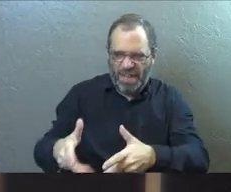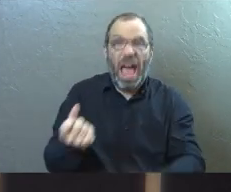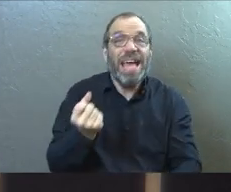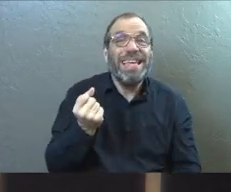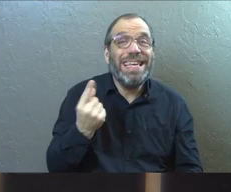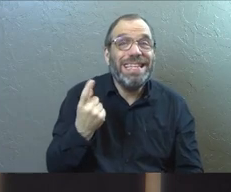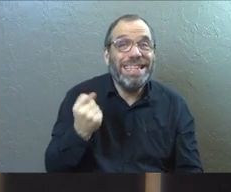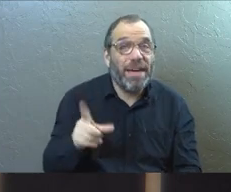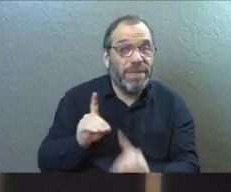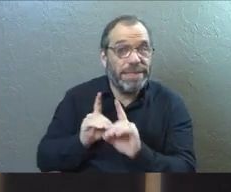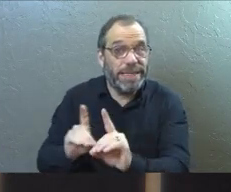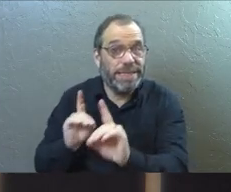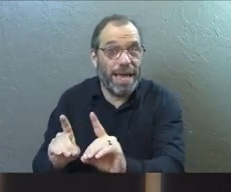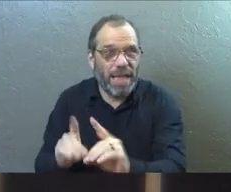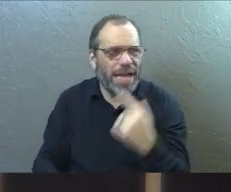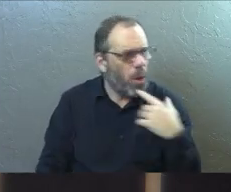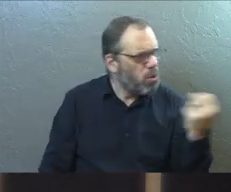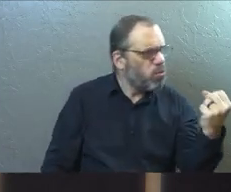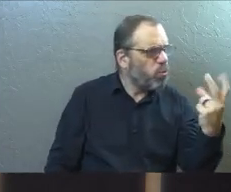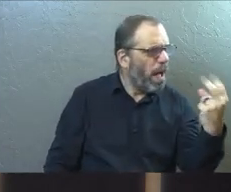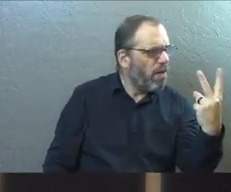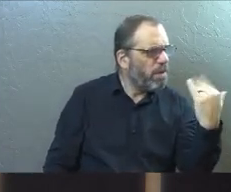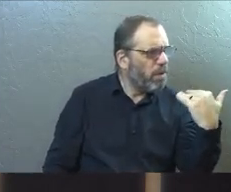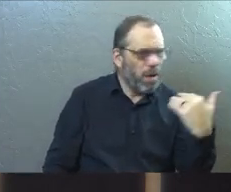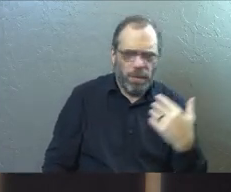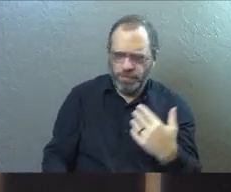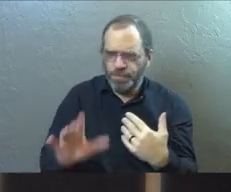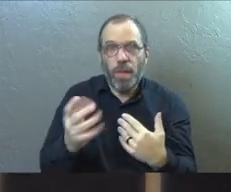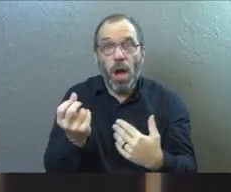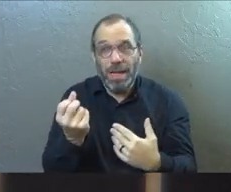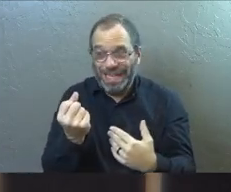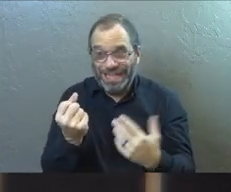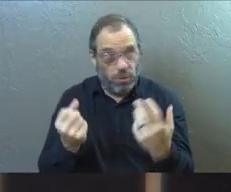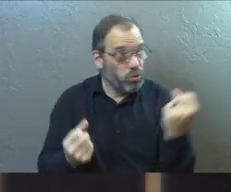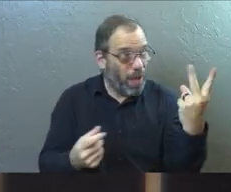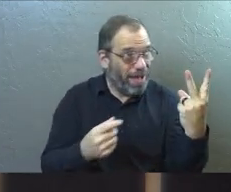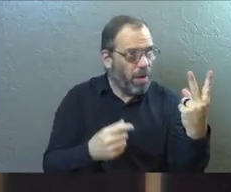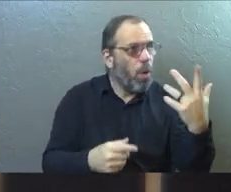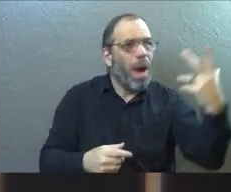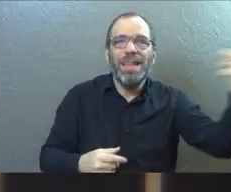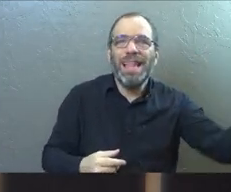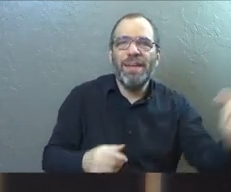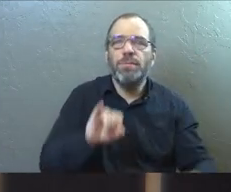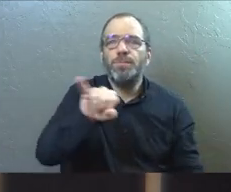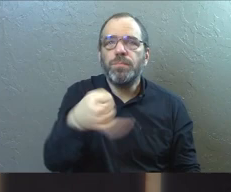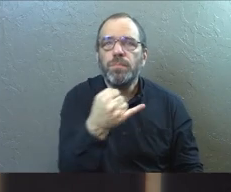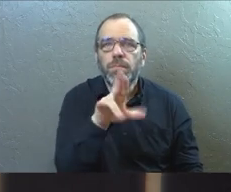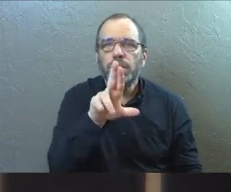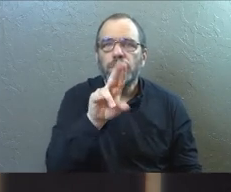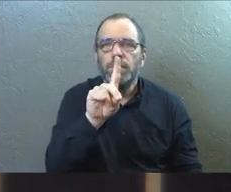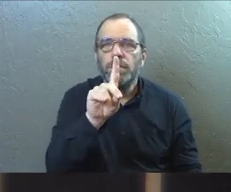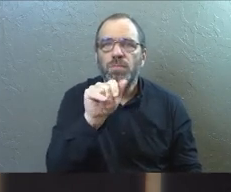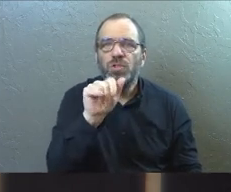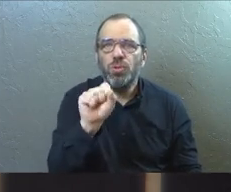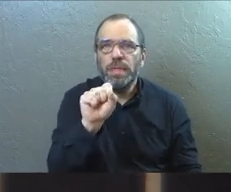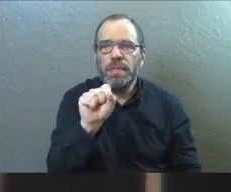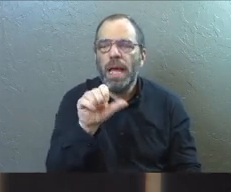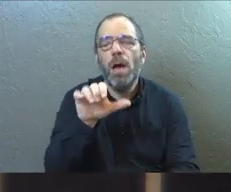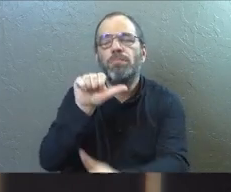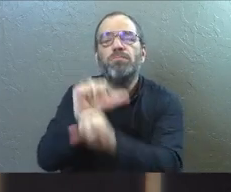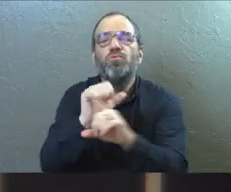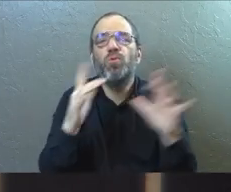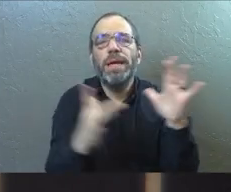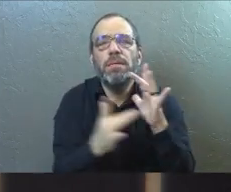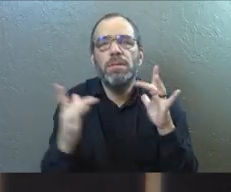11 disciples. And I know I said 12 before, but one of them left, if you remember. Judas had betrayed Jesus. And at this